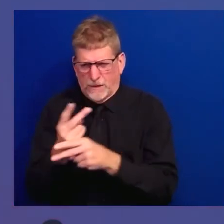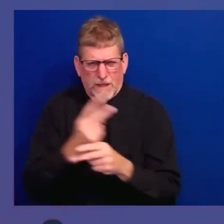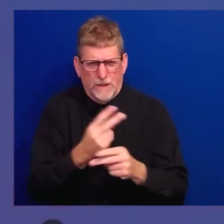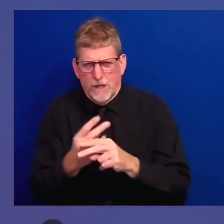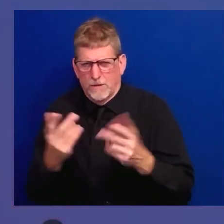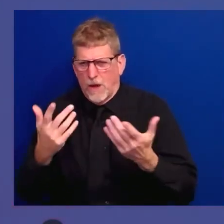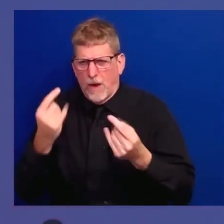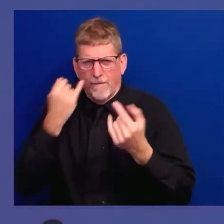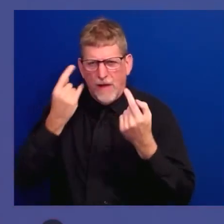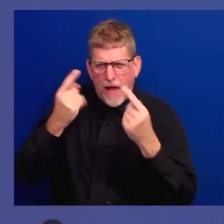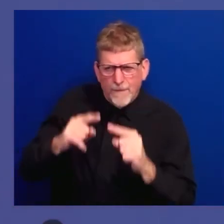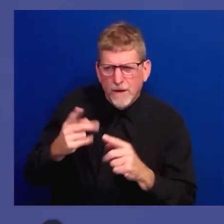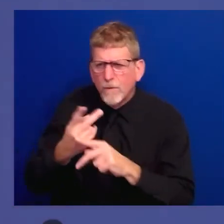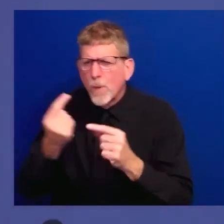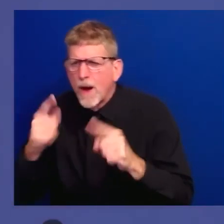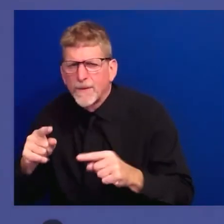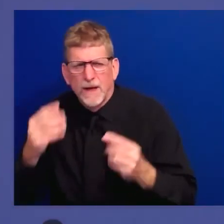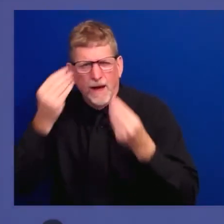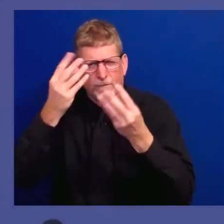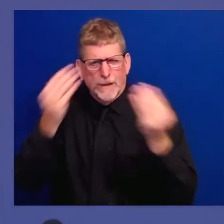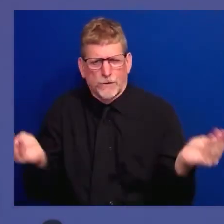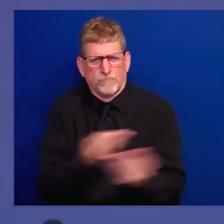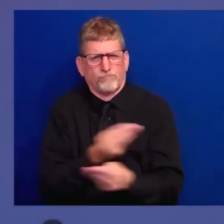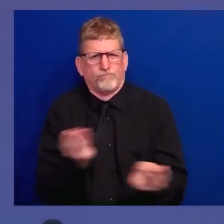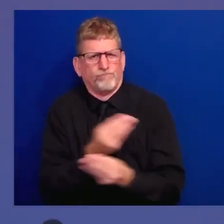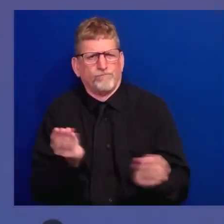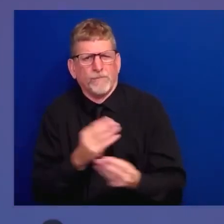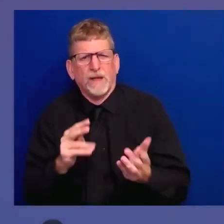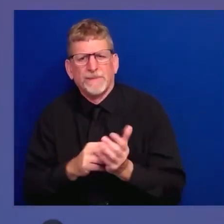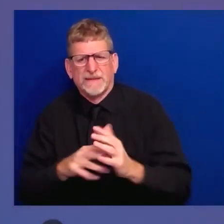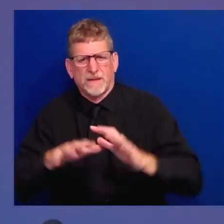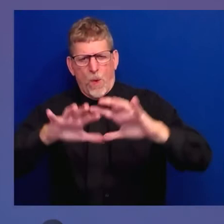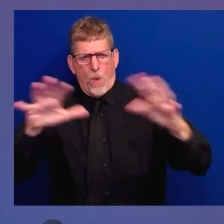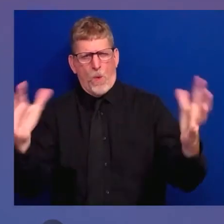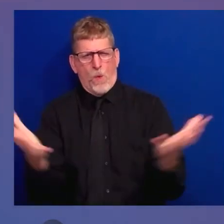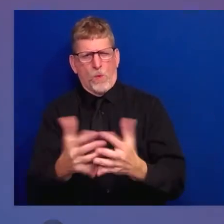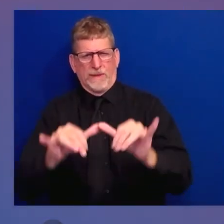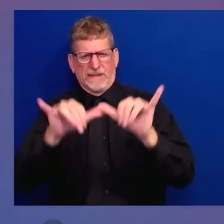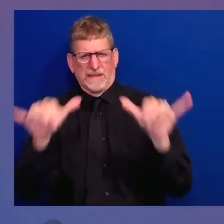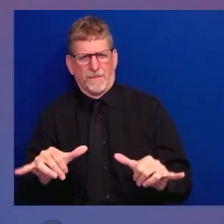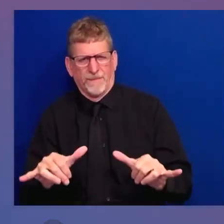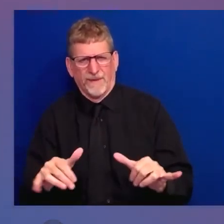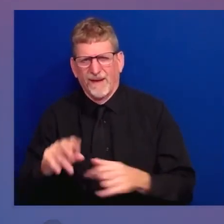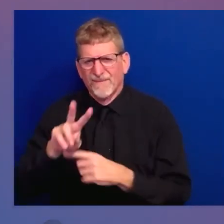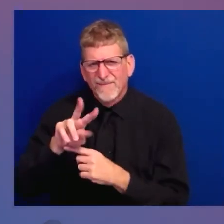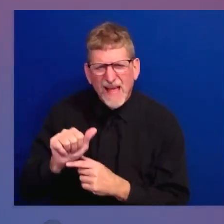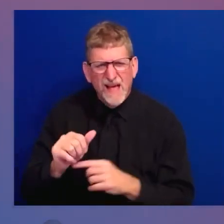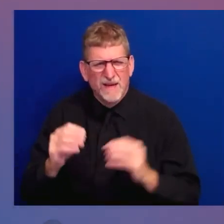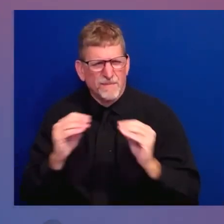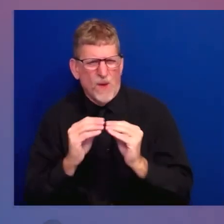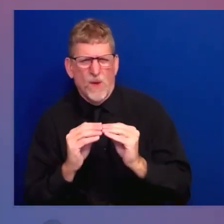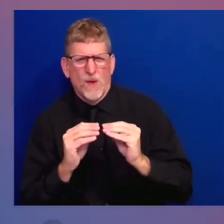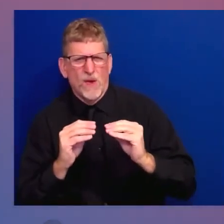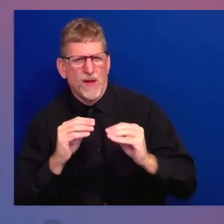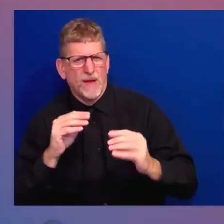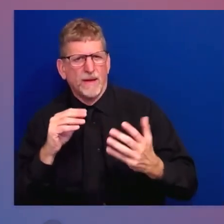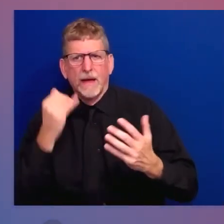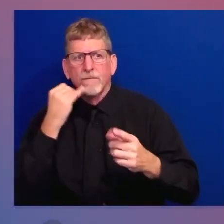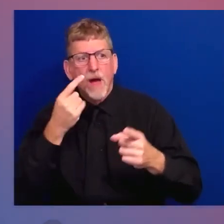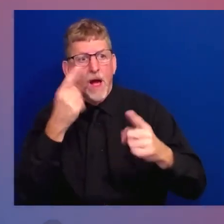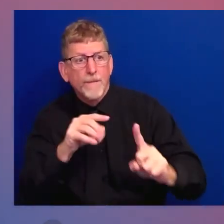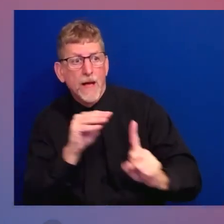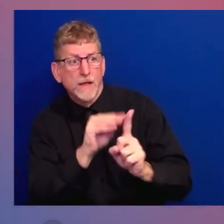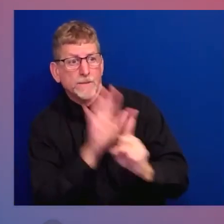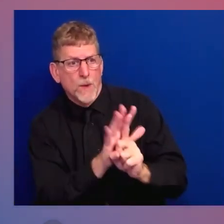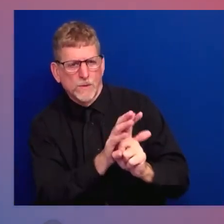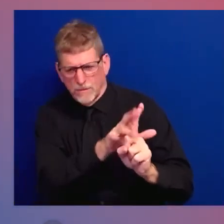across the VA system about the potential impact of specialized care needed for burn pit exposure, urging veterans to sign up